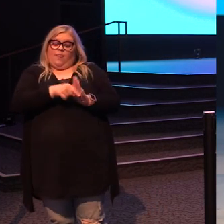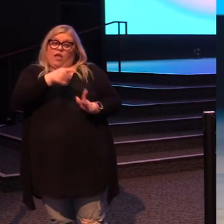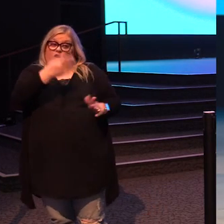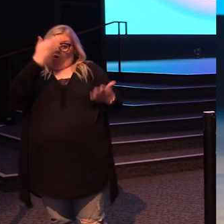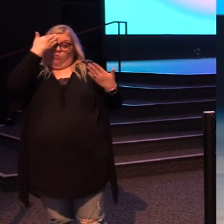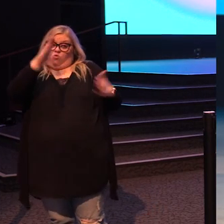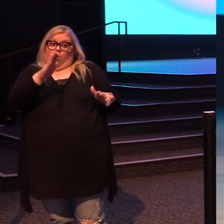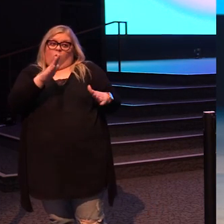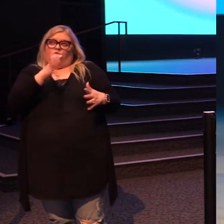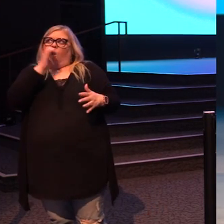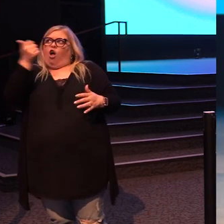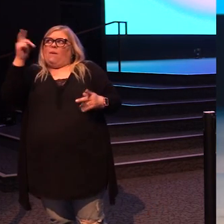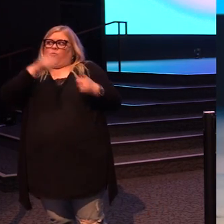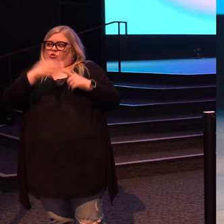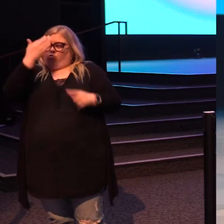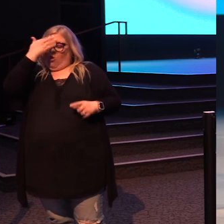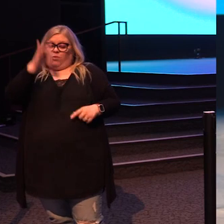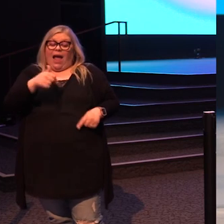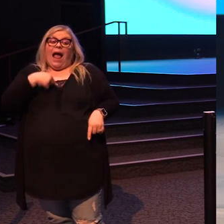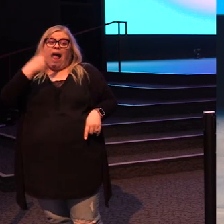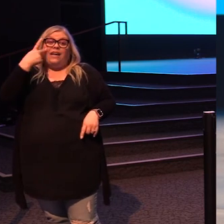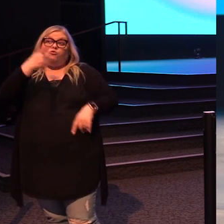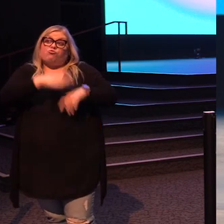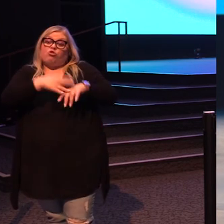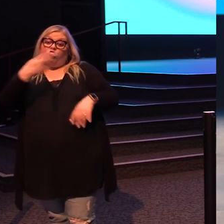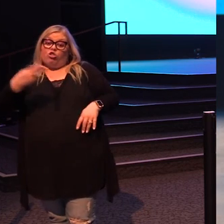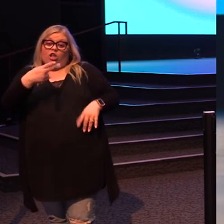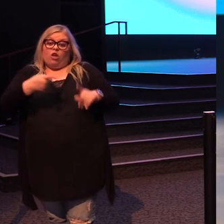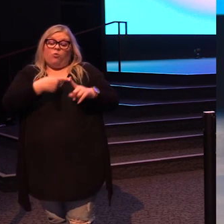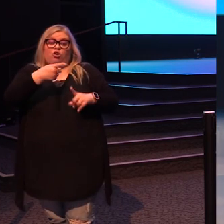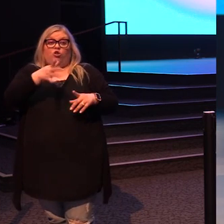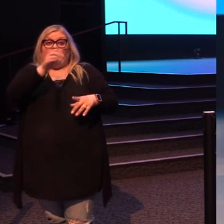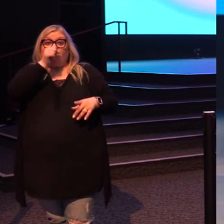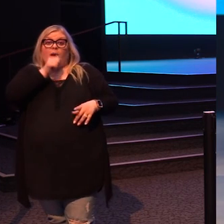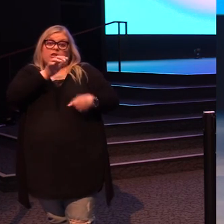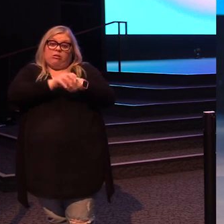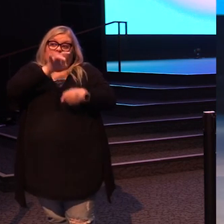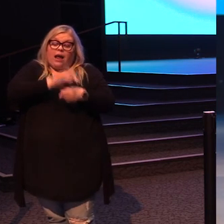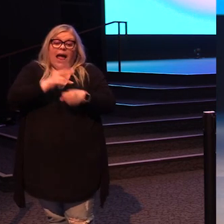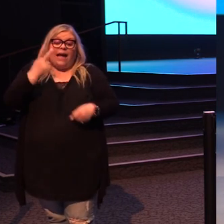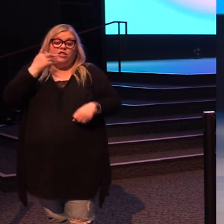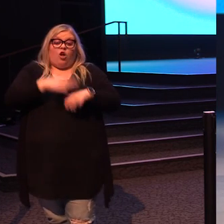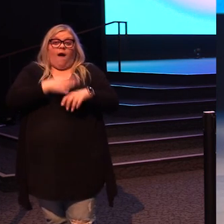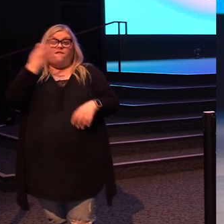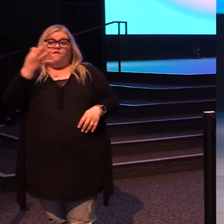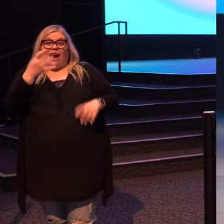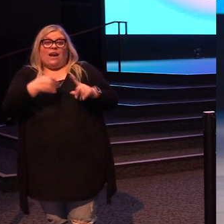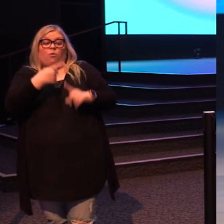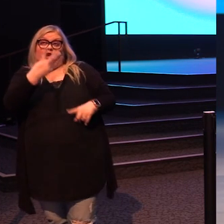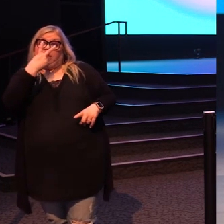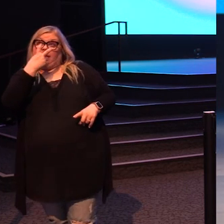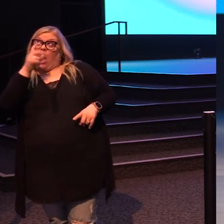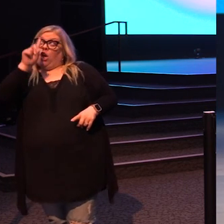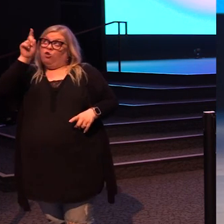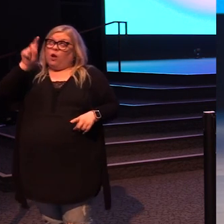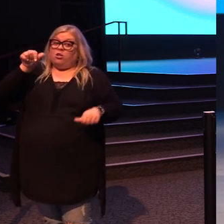you speak on Sunday. I see you on Thursday when you've lost your patience. I see you on Friday when you're doubting and questioning.